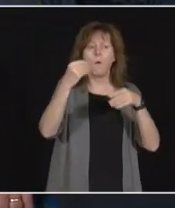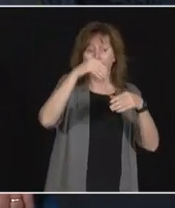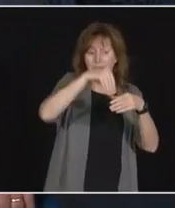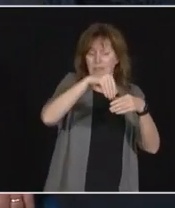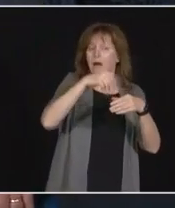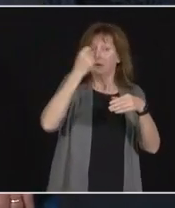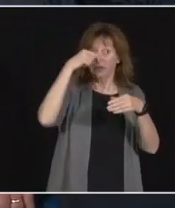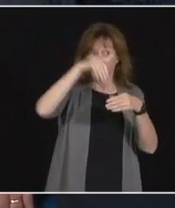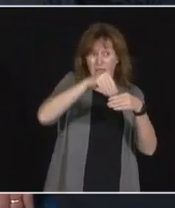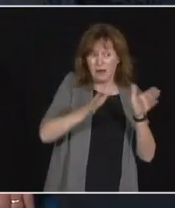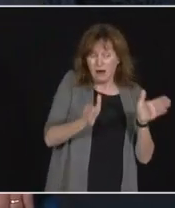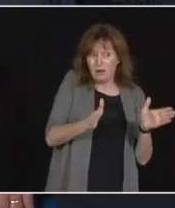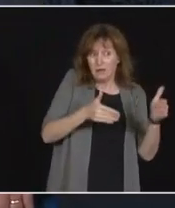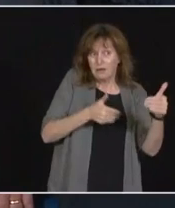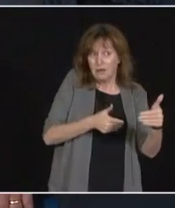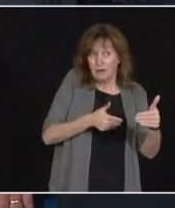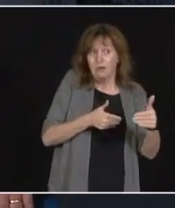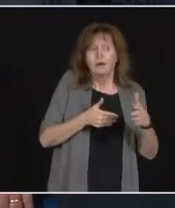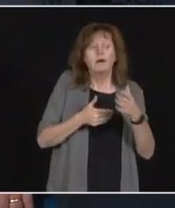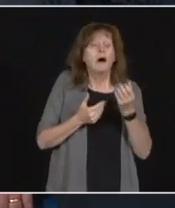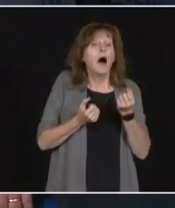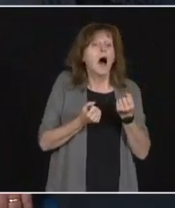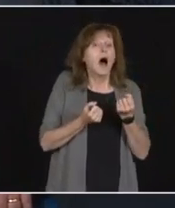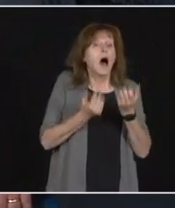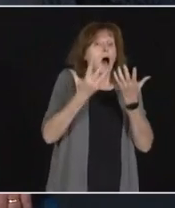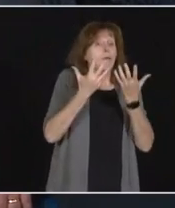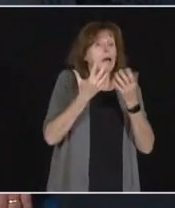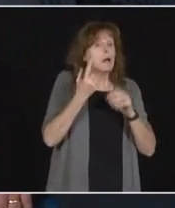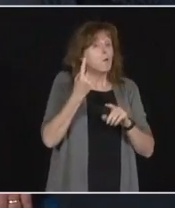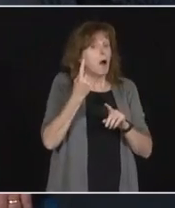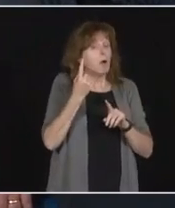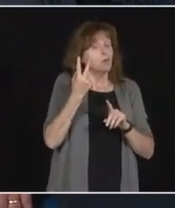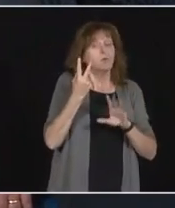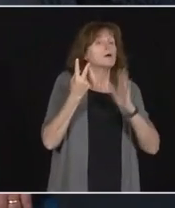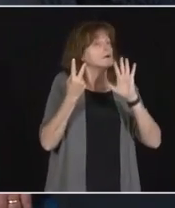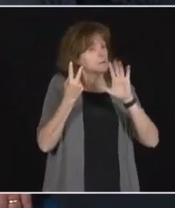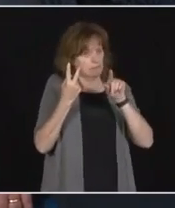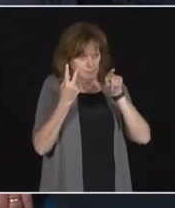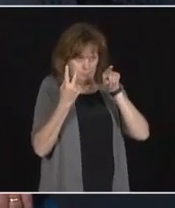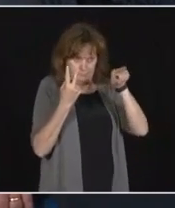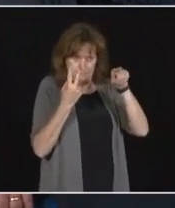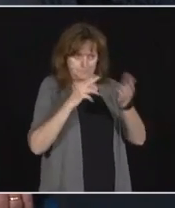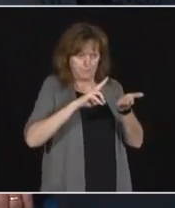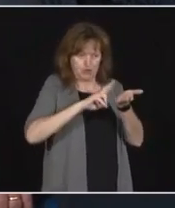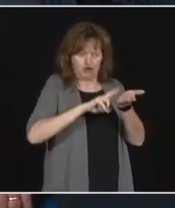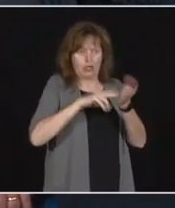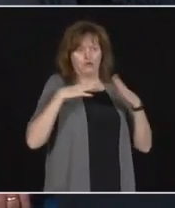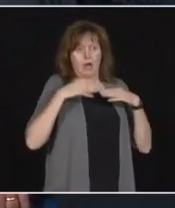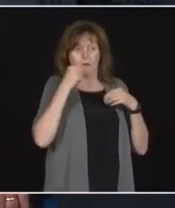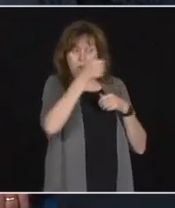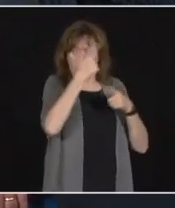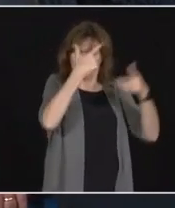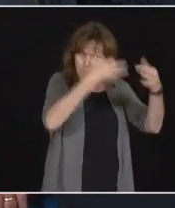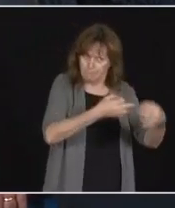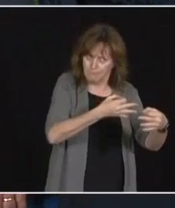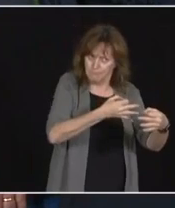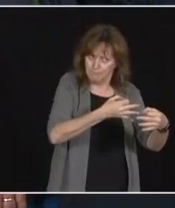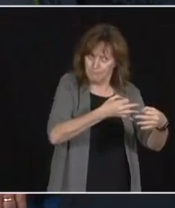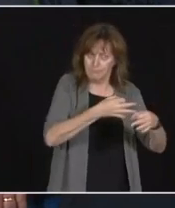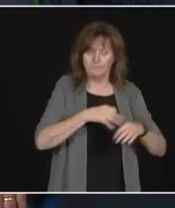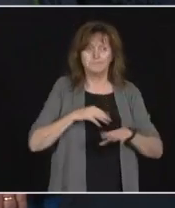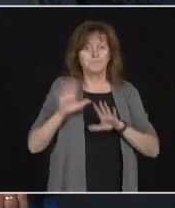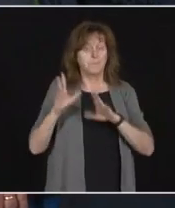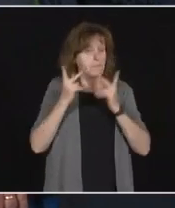the discretion of the home. To visit, visit, you must have tested negative for COVID-19